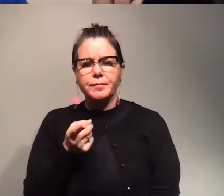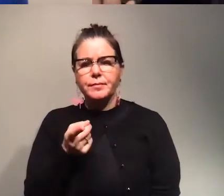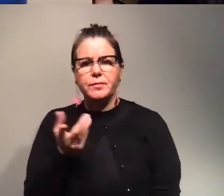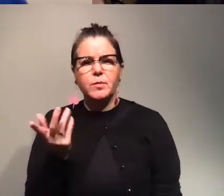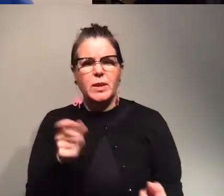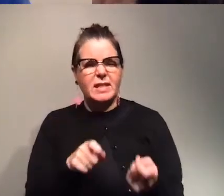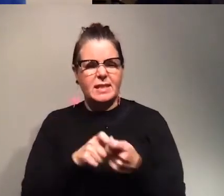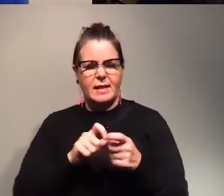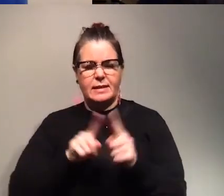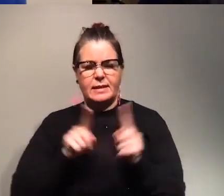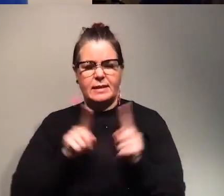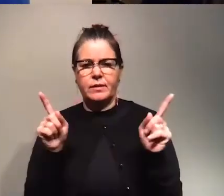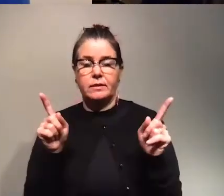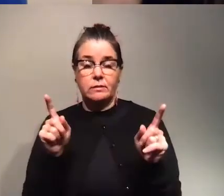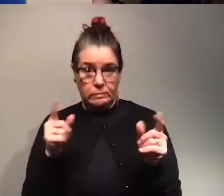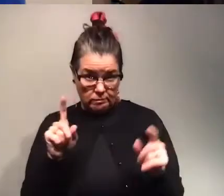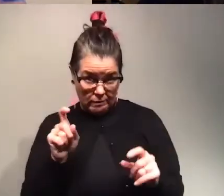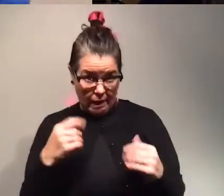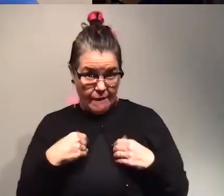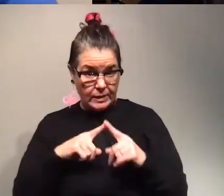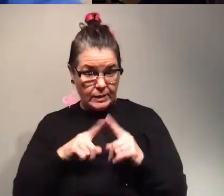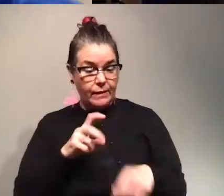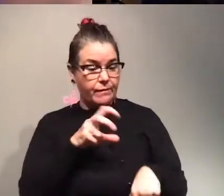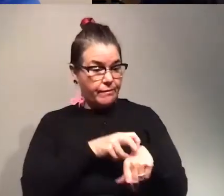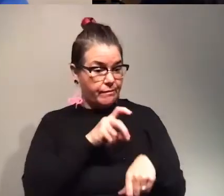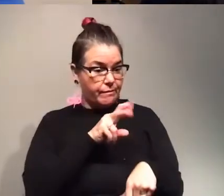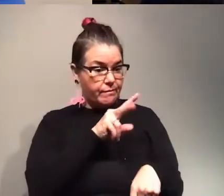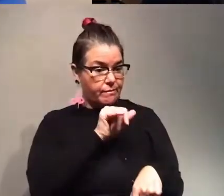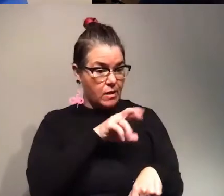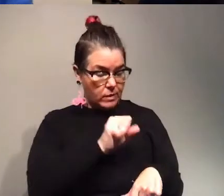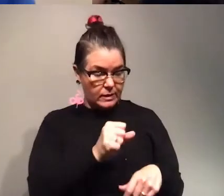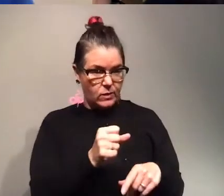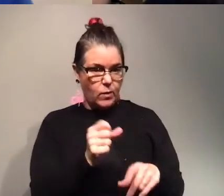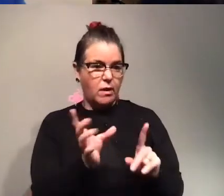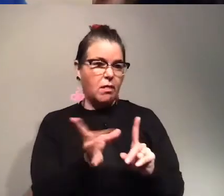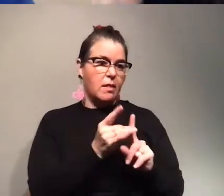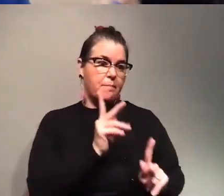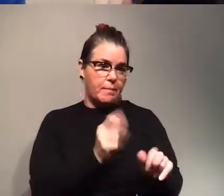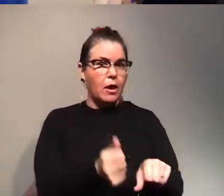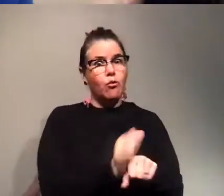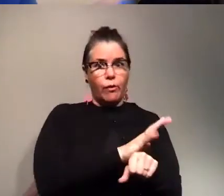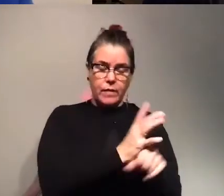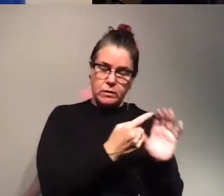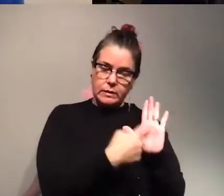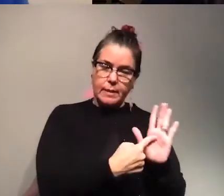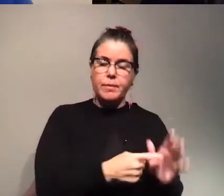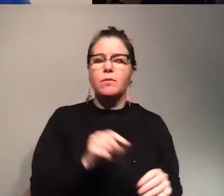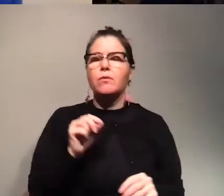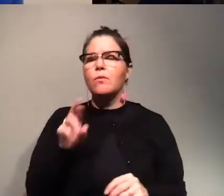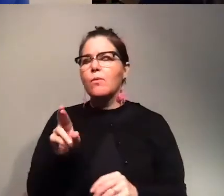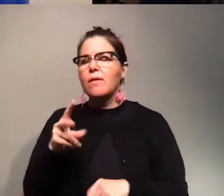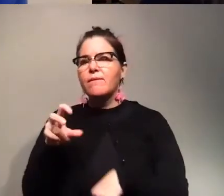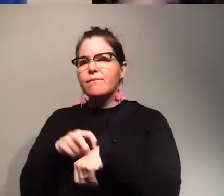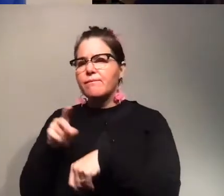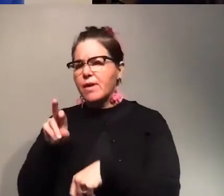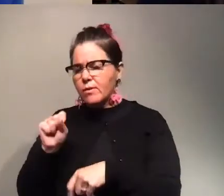the difference, if there's any, between a virus like that might affect us, like, oh, don't know, coronavirus, or a virus that would